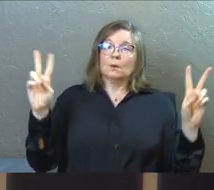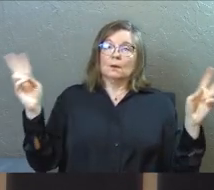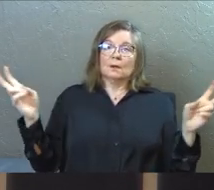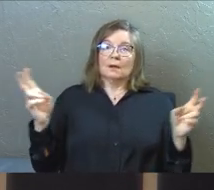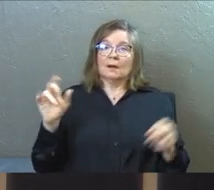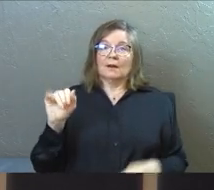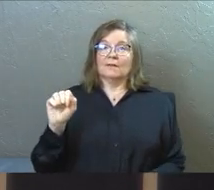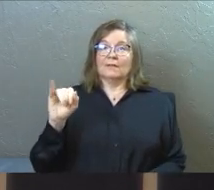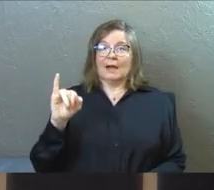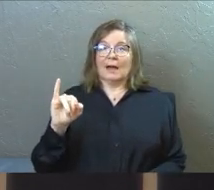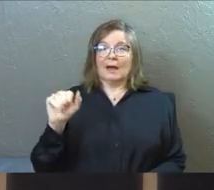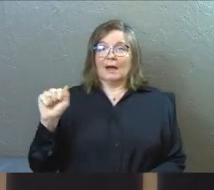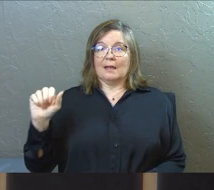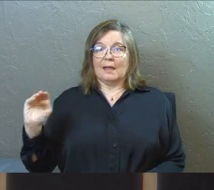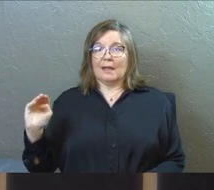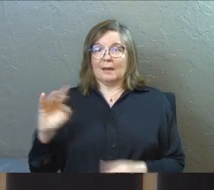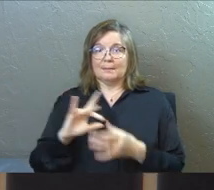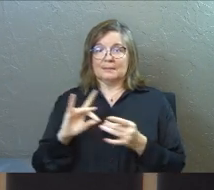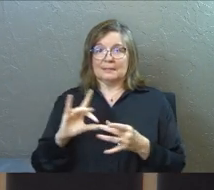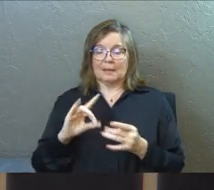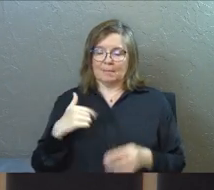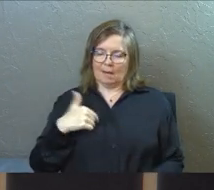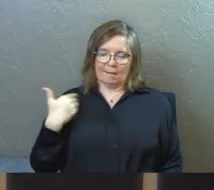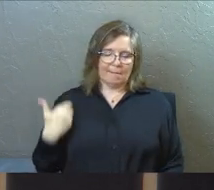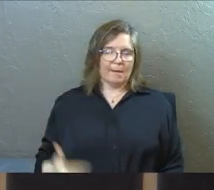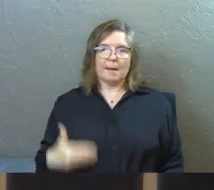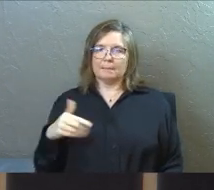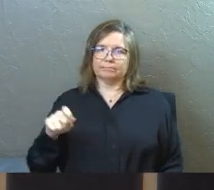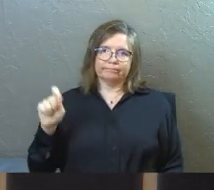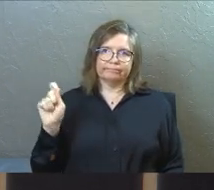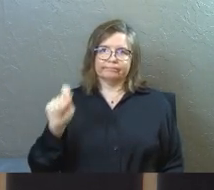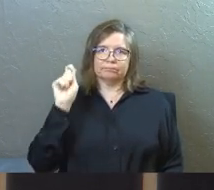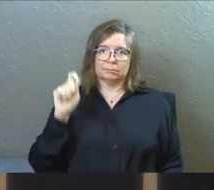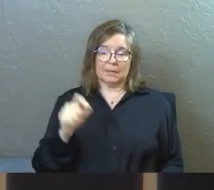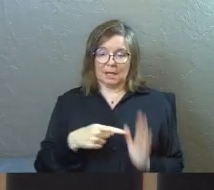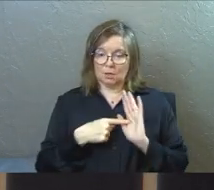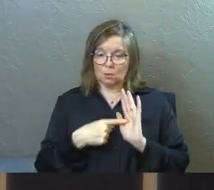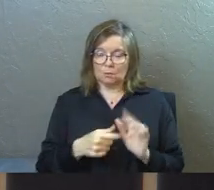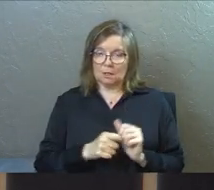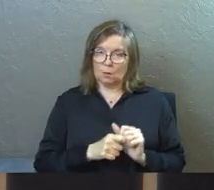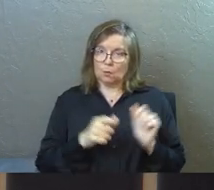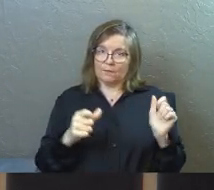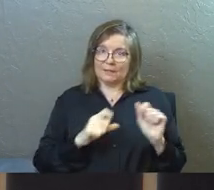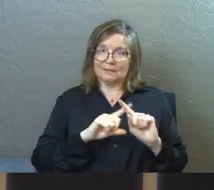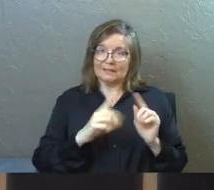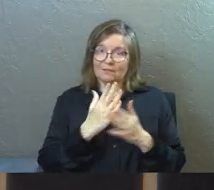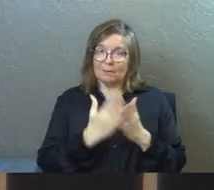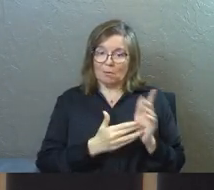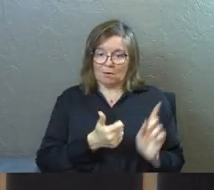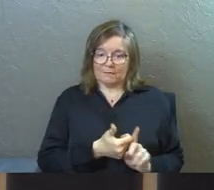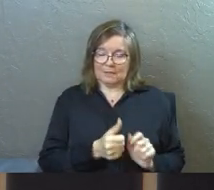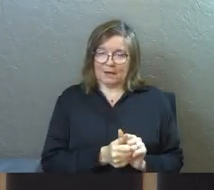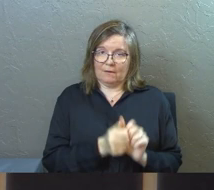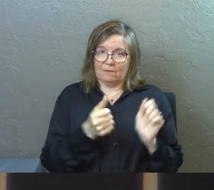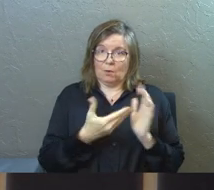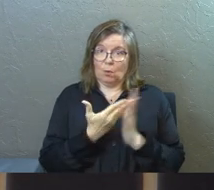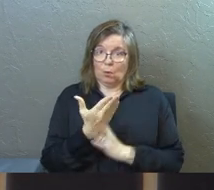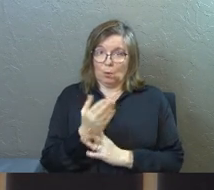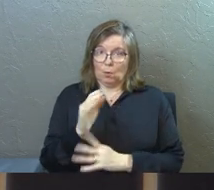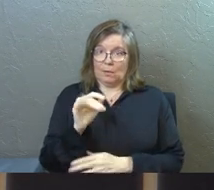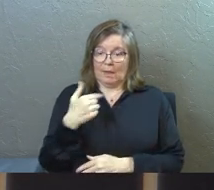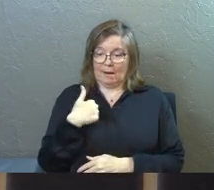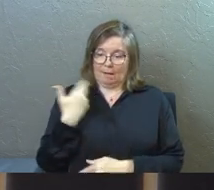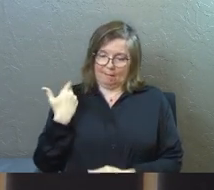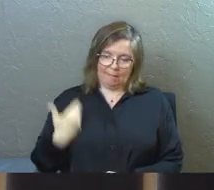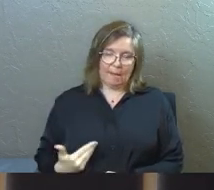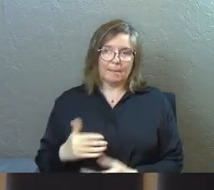statements of Jesus. And he's made a different I Am statement every single week, and he reveals a different part of himself to us through that I Am